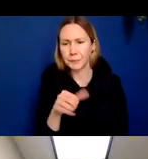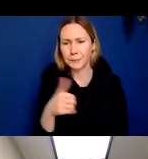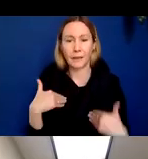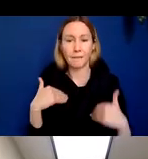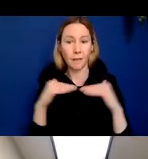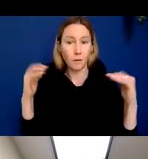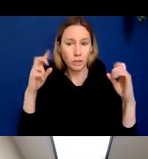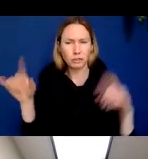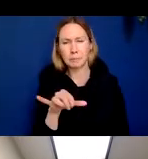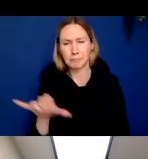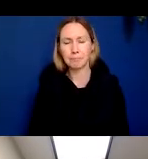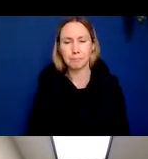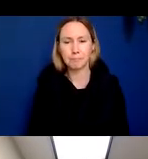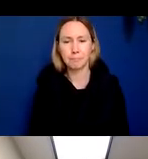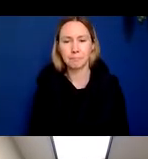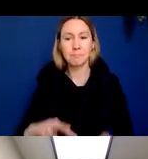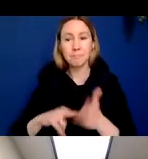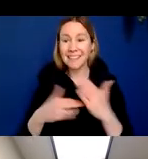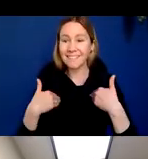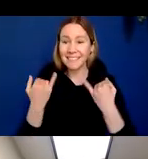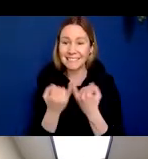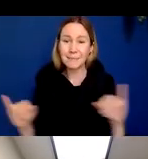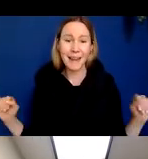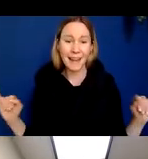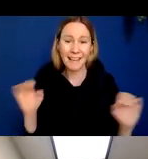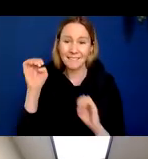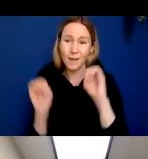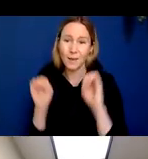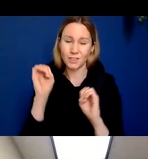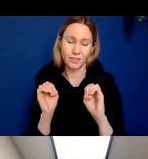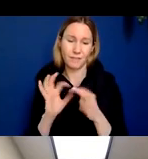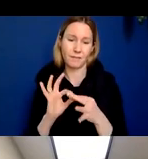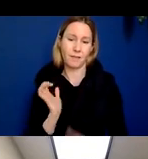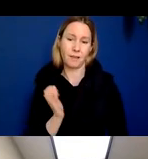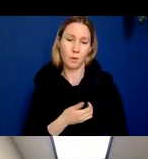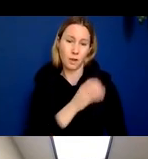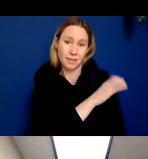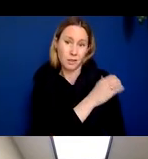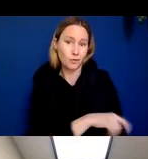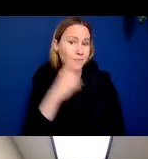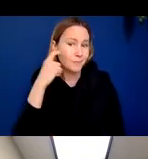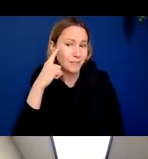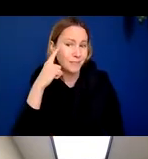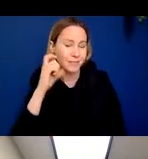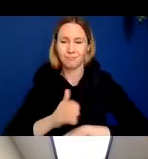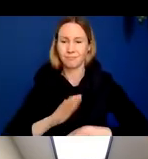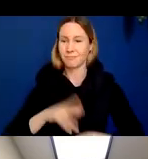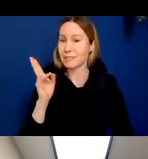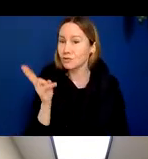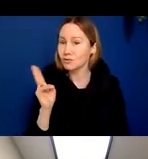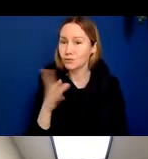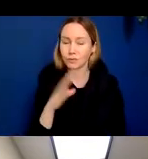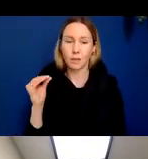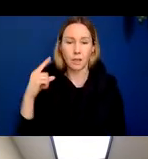level of education. So it gives us like an independent evaluation of our clinical suspicions based on history and